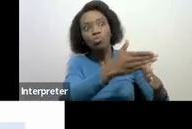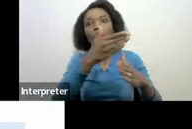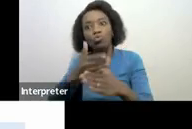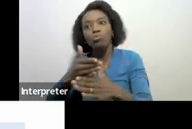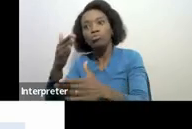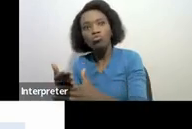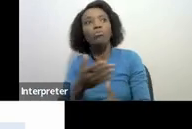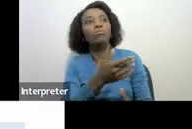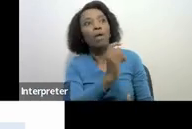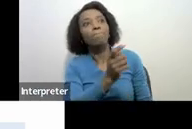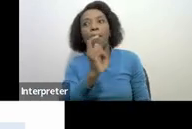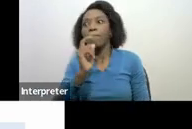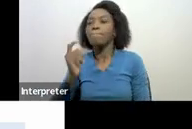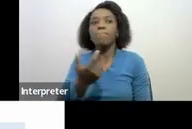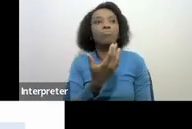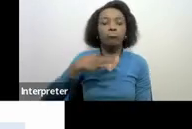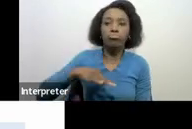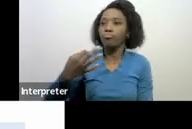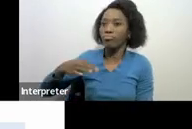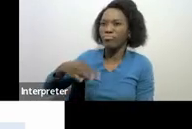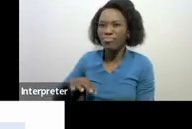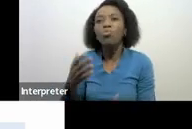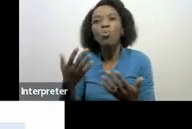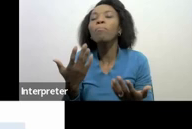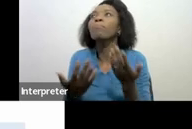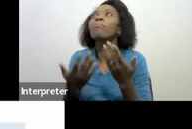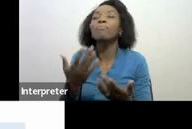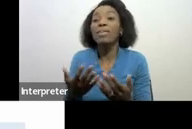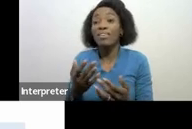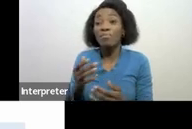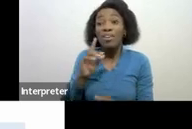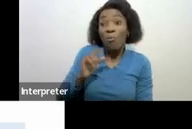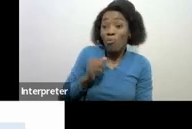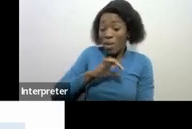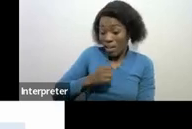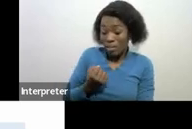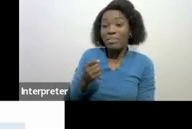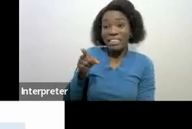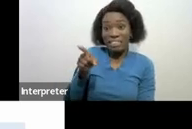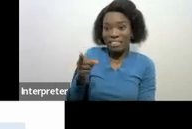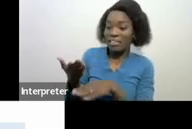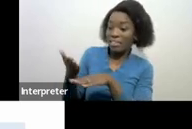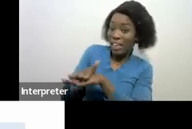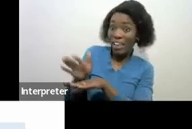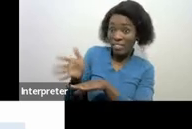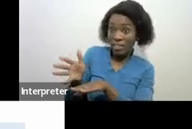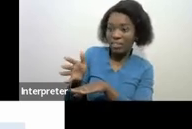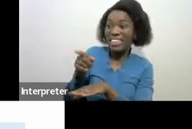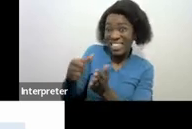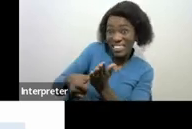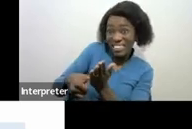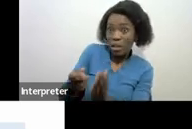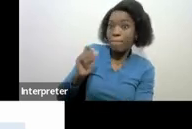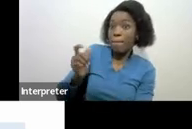and receiving an income from a pension a retired taxpayer that is earning his monthly pension and getting